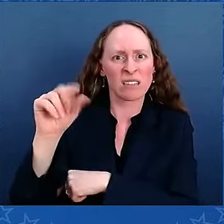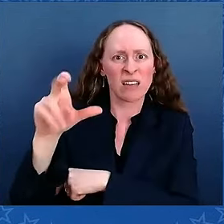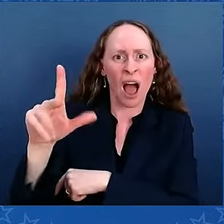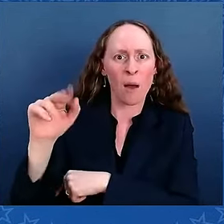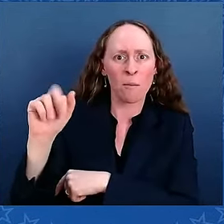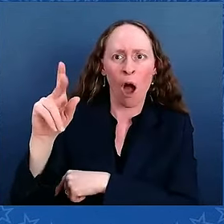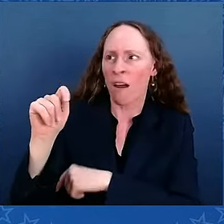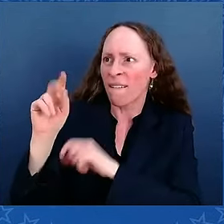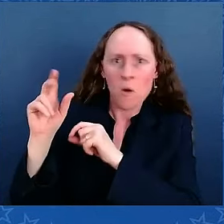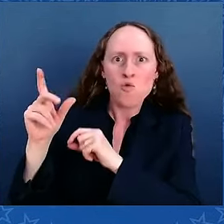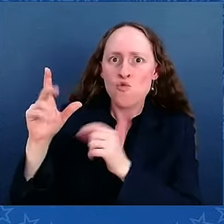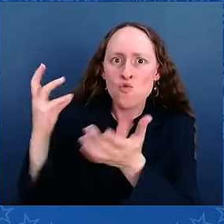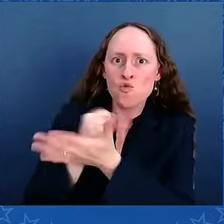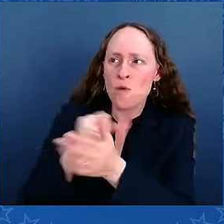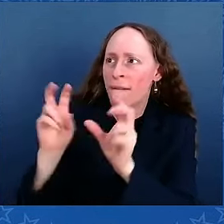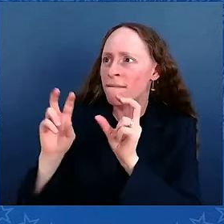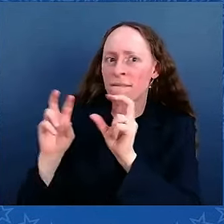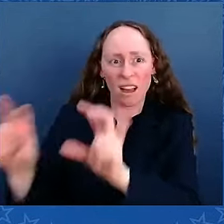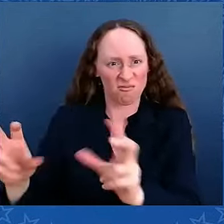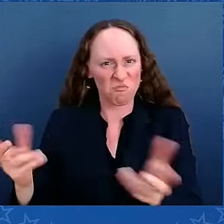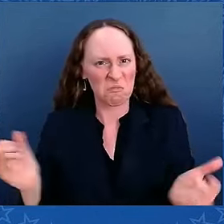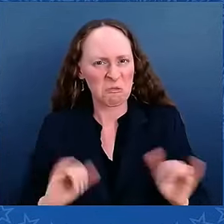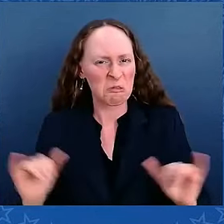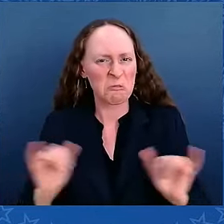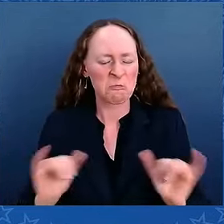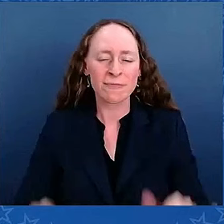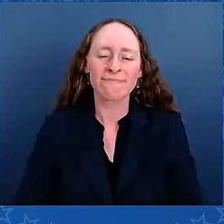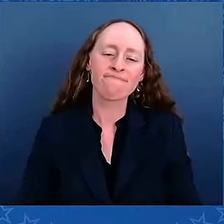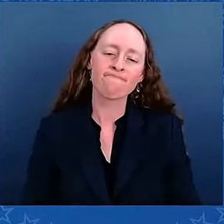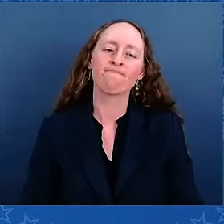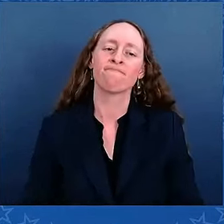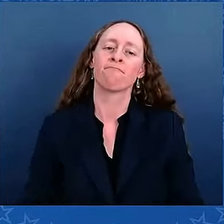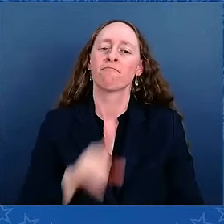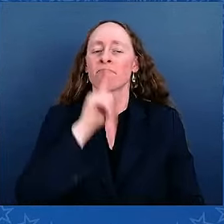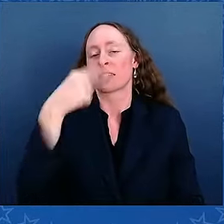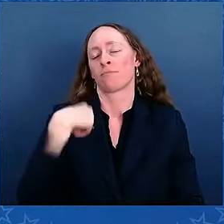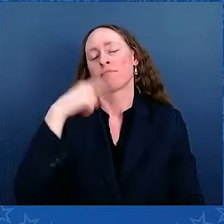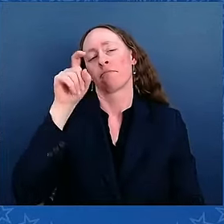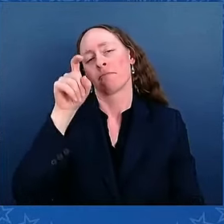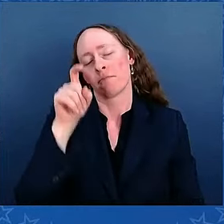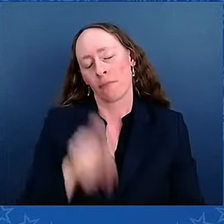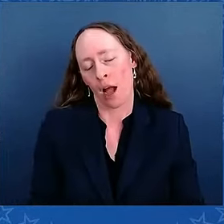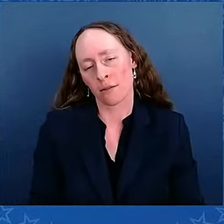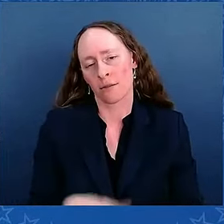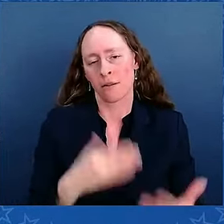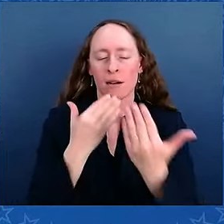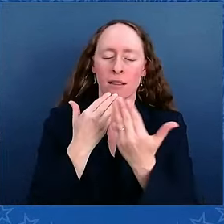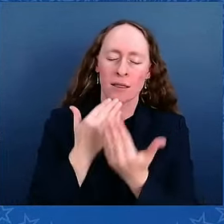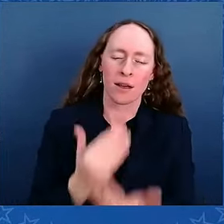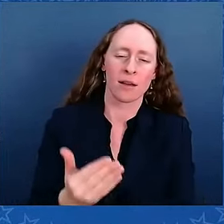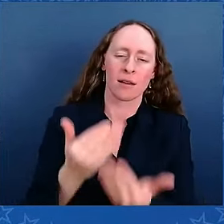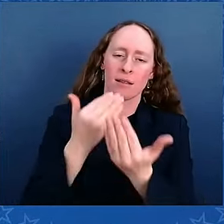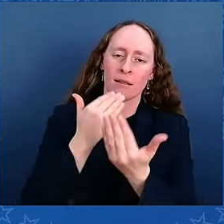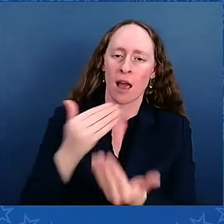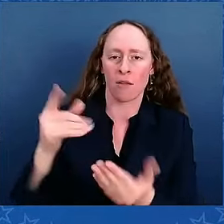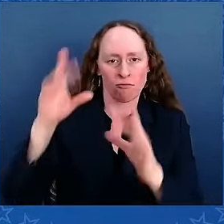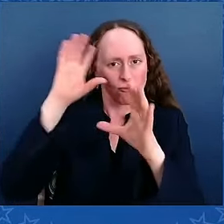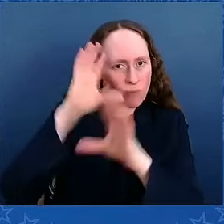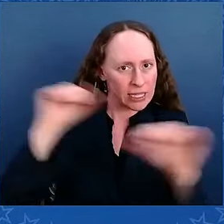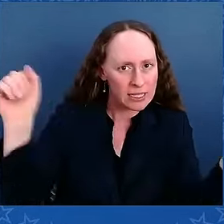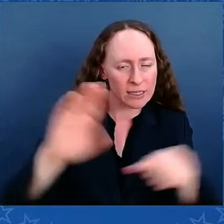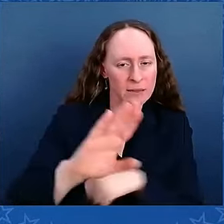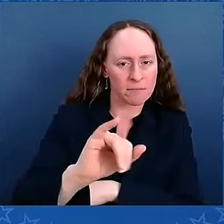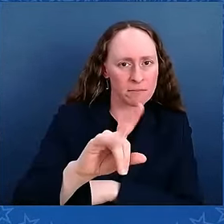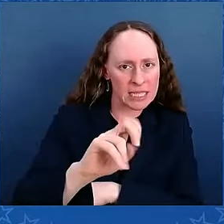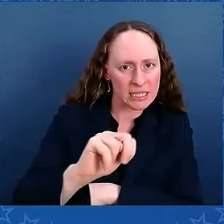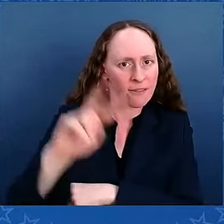I just wanted to end with a grateful thank you to President Biden and Vice President Harris for all the families that benefited from this great victory, for the work